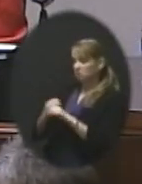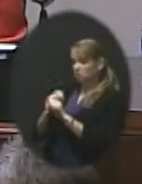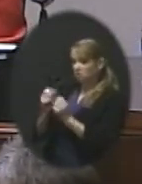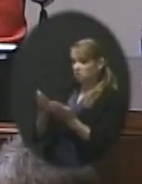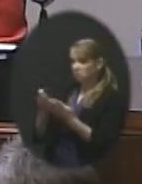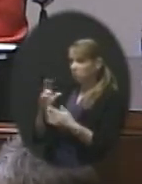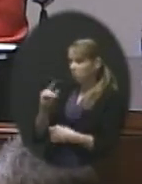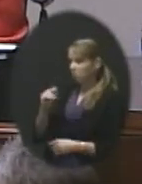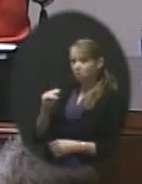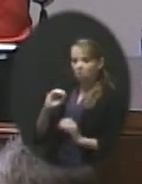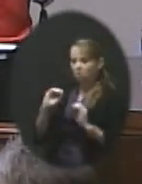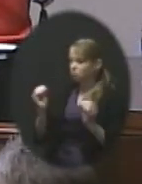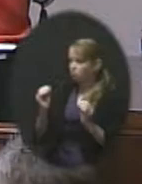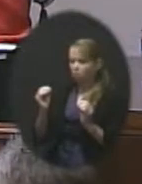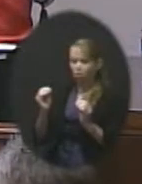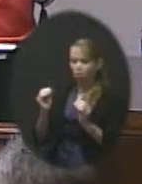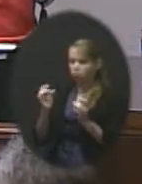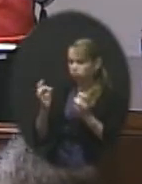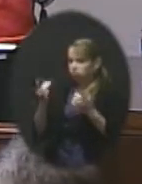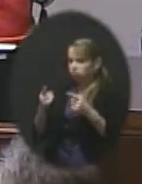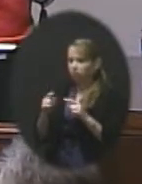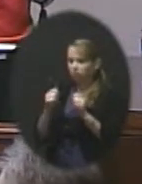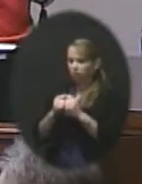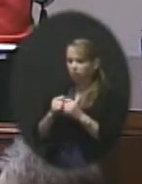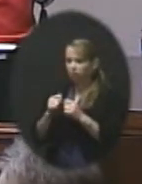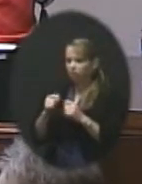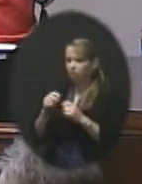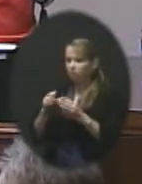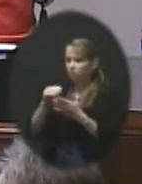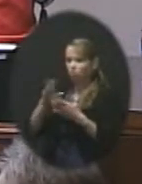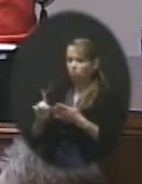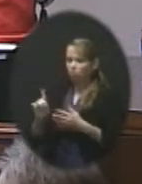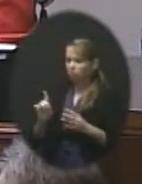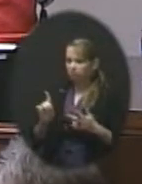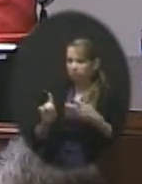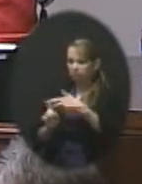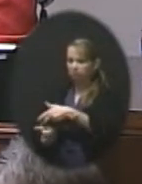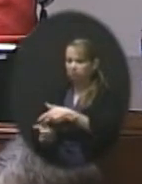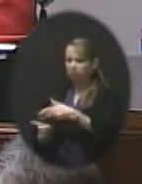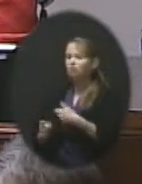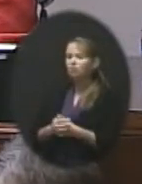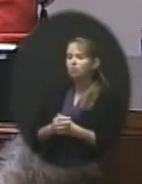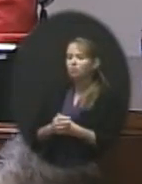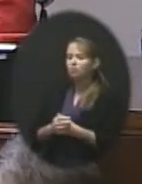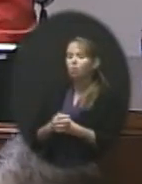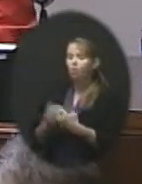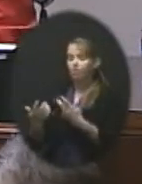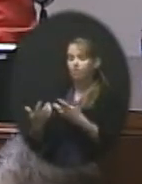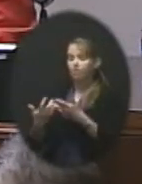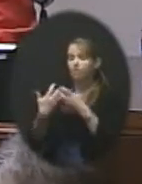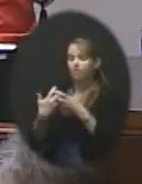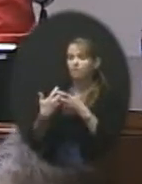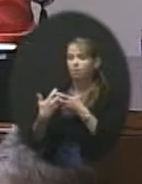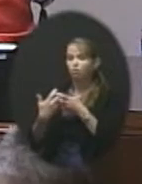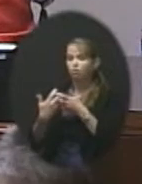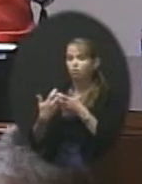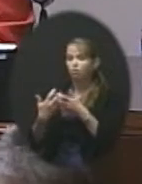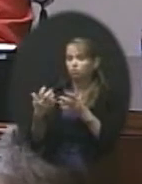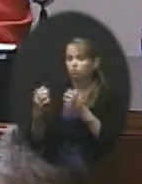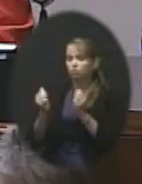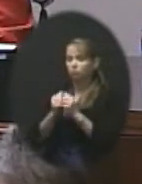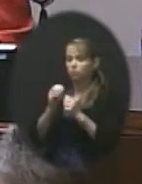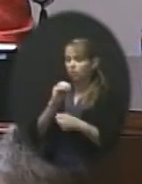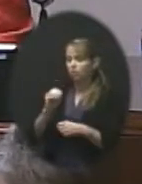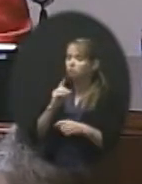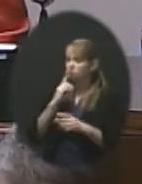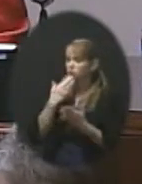incidents with kids getting hit by cars or some of those. I'm saying is our partnership with the life is pretty darn good. You bet. Are we constantly vigilant about it?